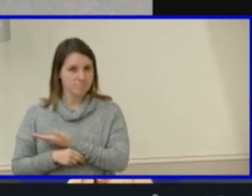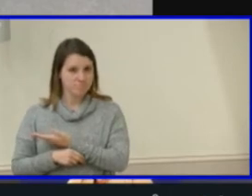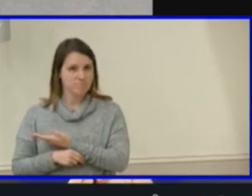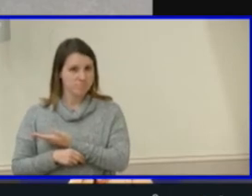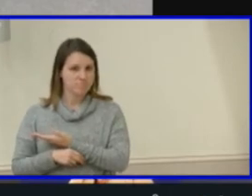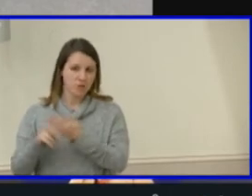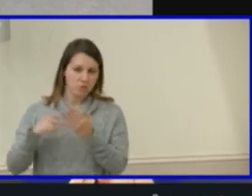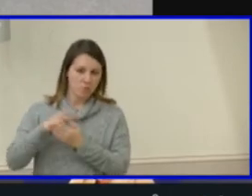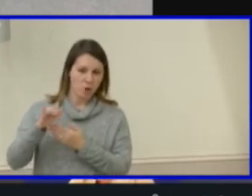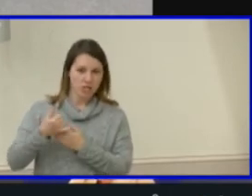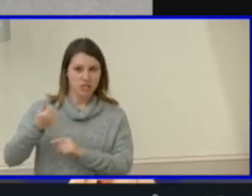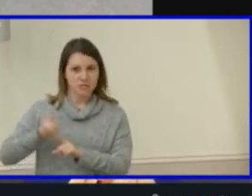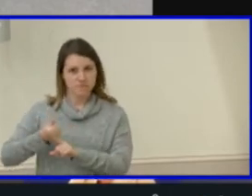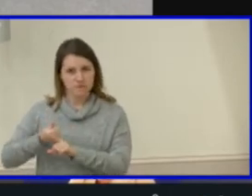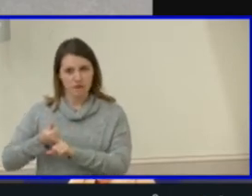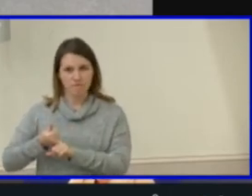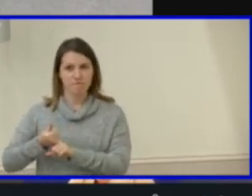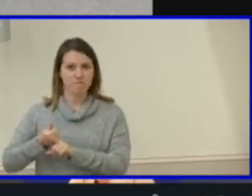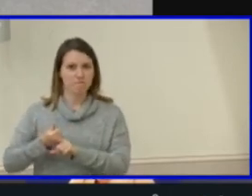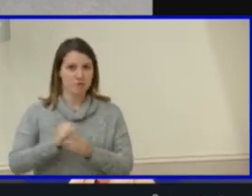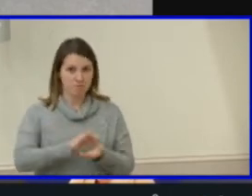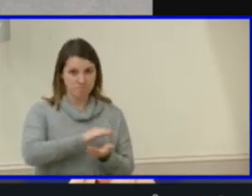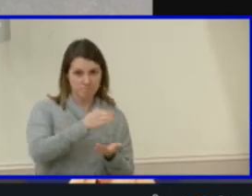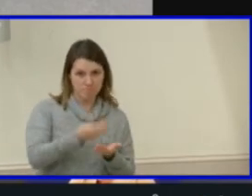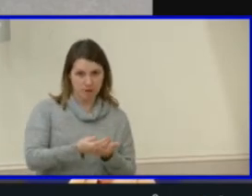projects and the amount.